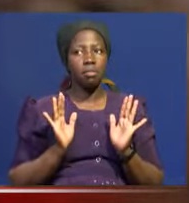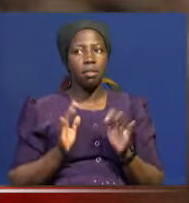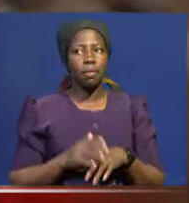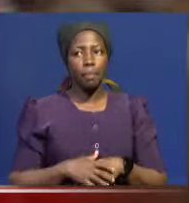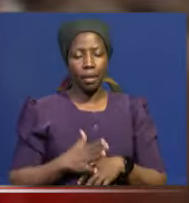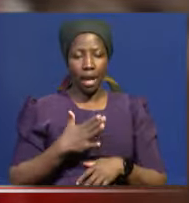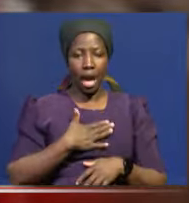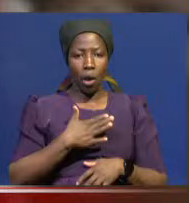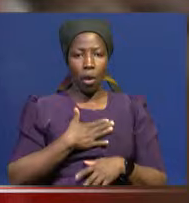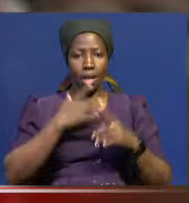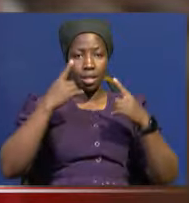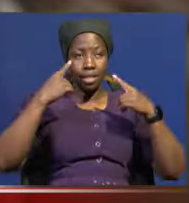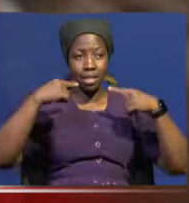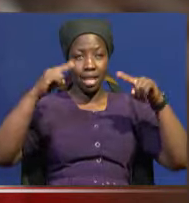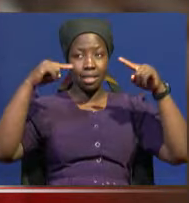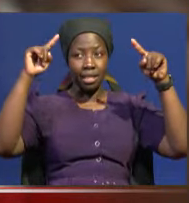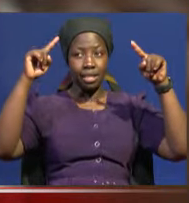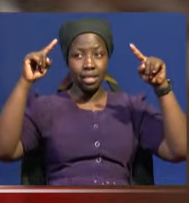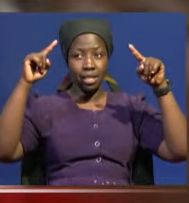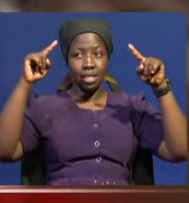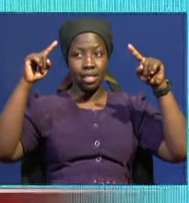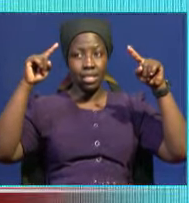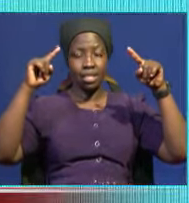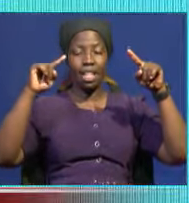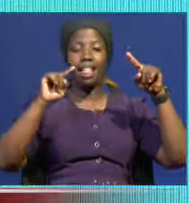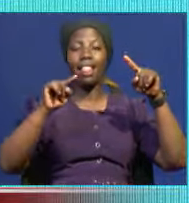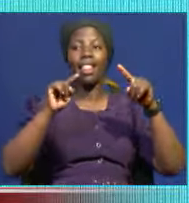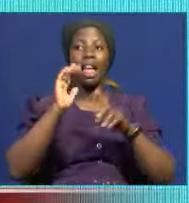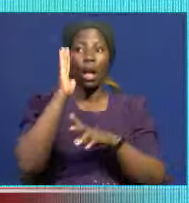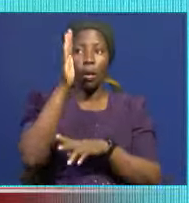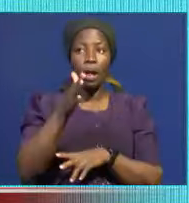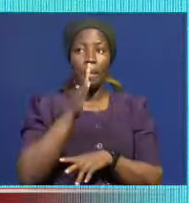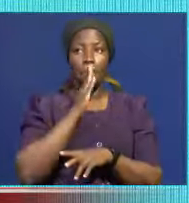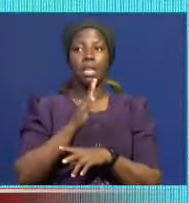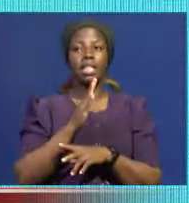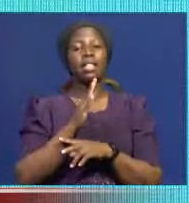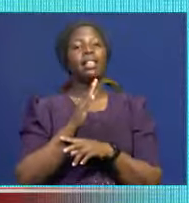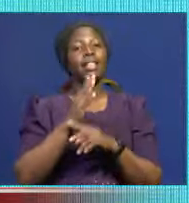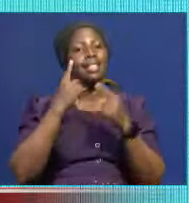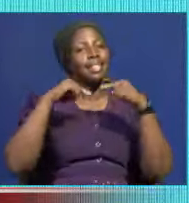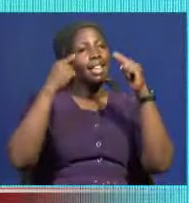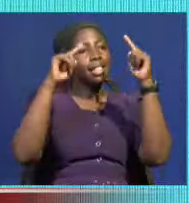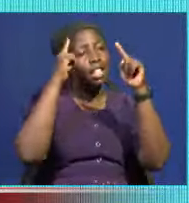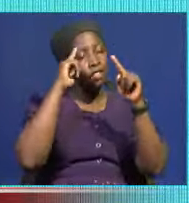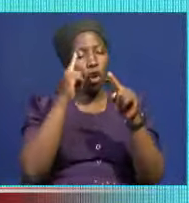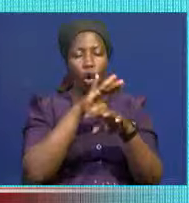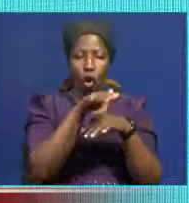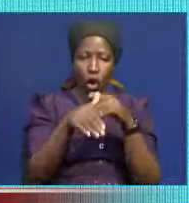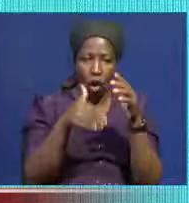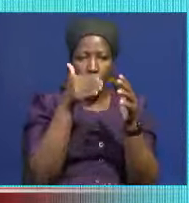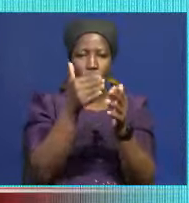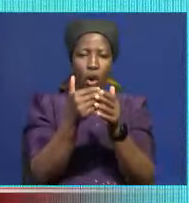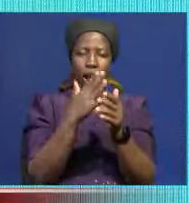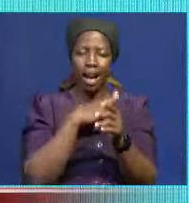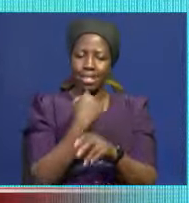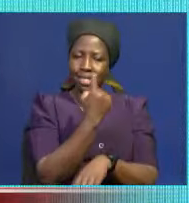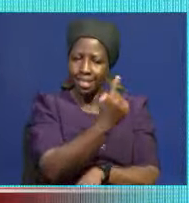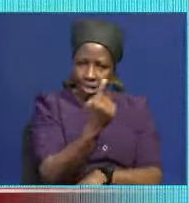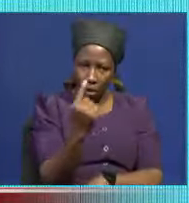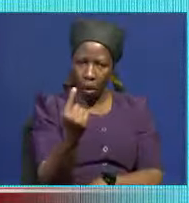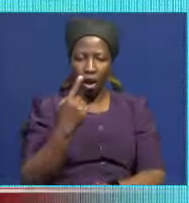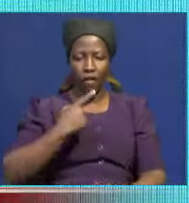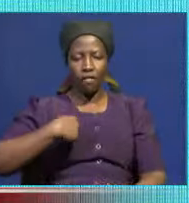Our success is going to be the collective success of each and every one of us.